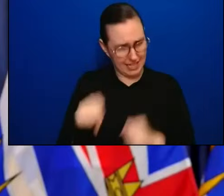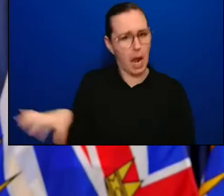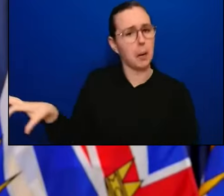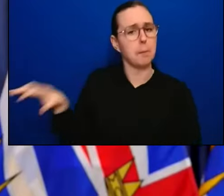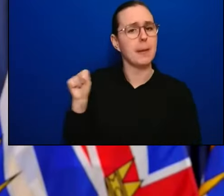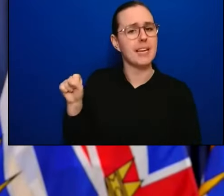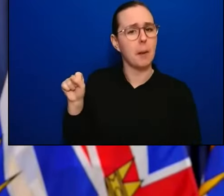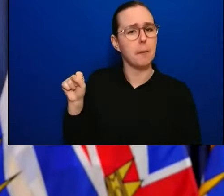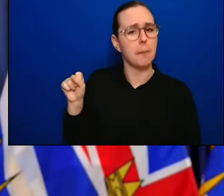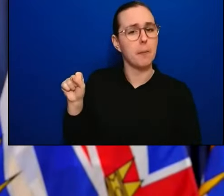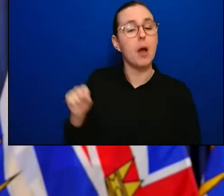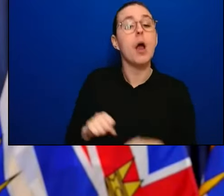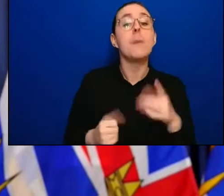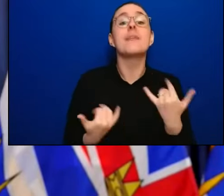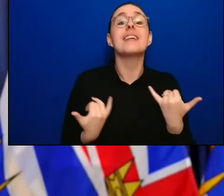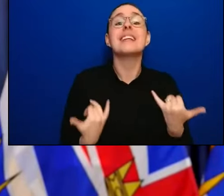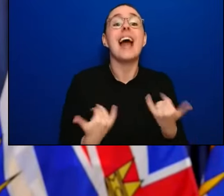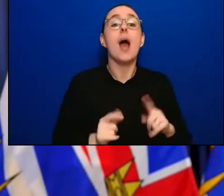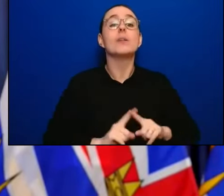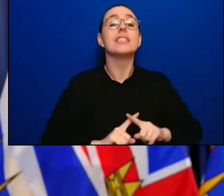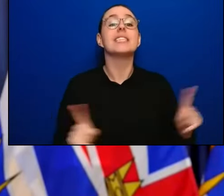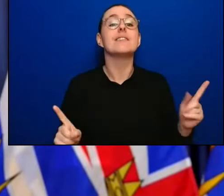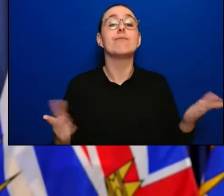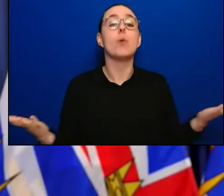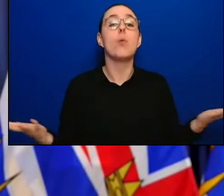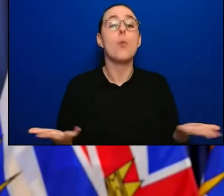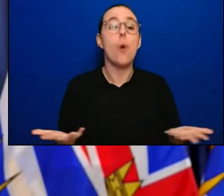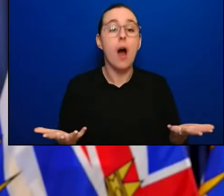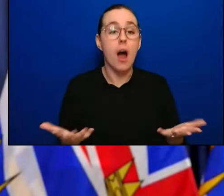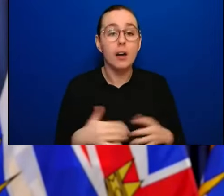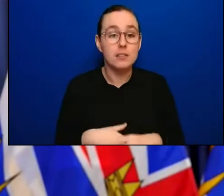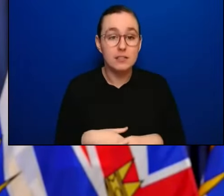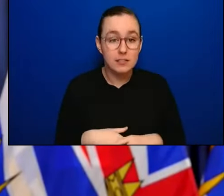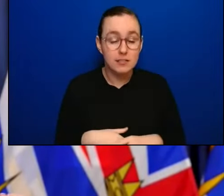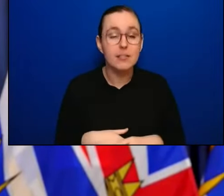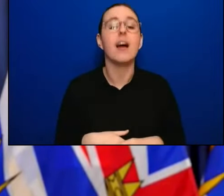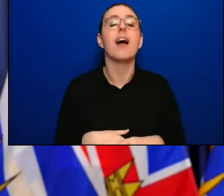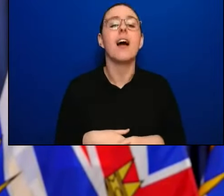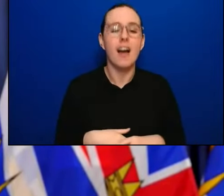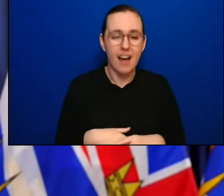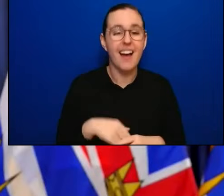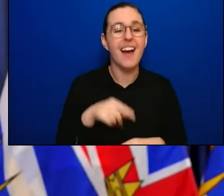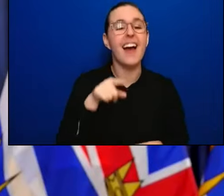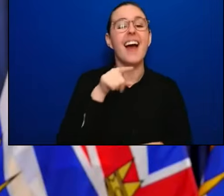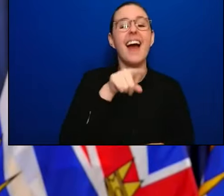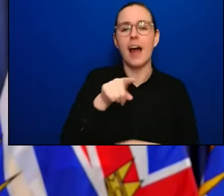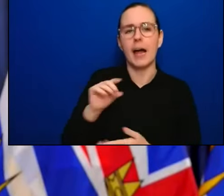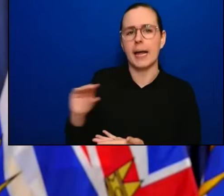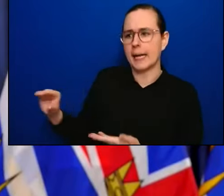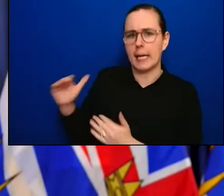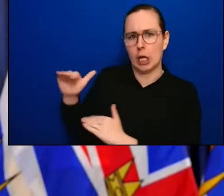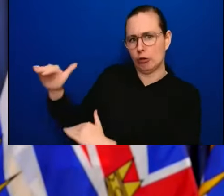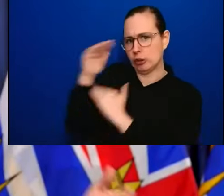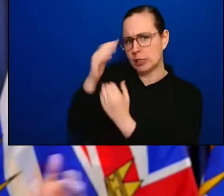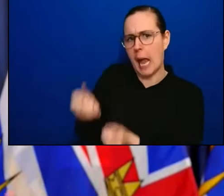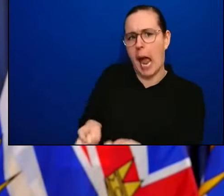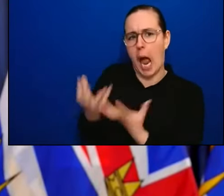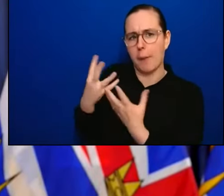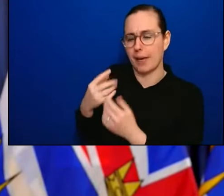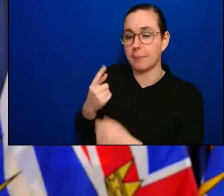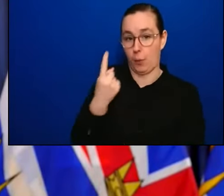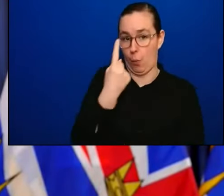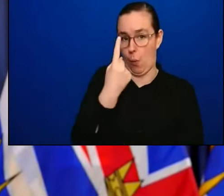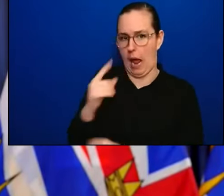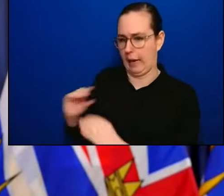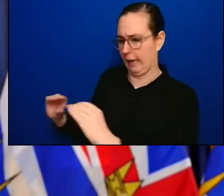changing is right now, you are limited within a period in what you can pick up. It will be still one at a time, but you have to give